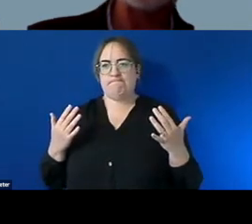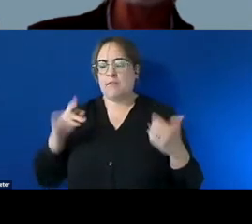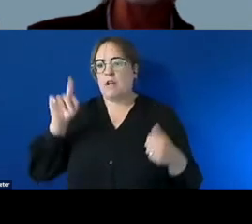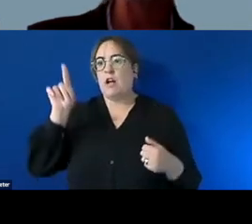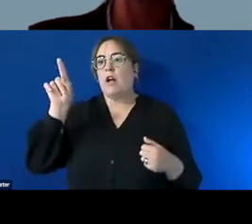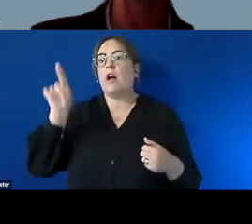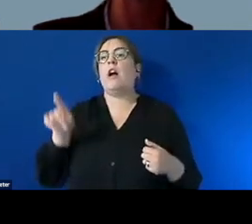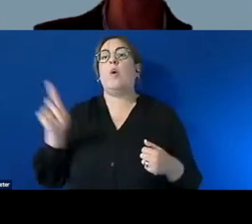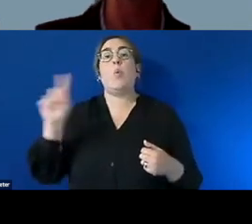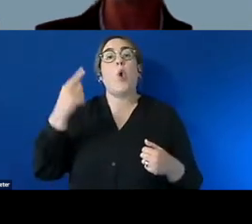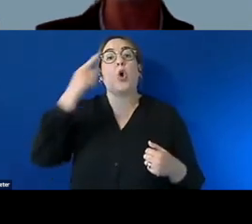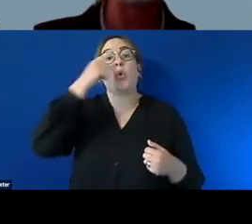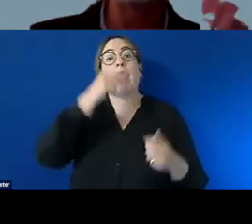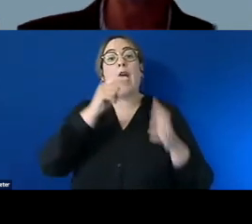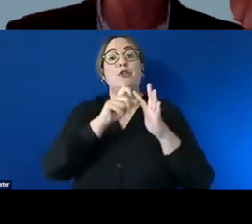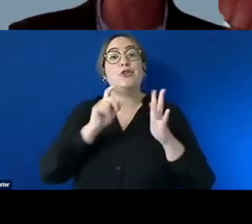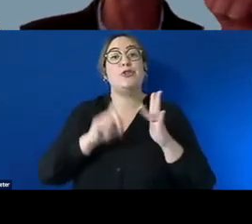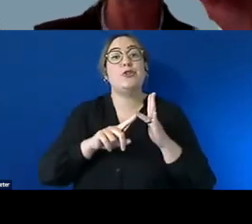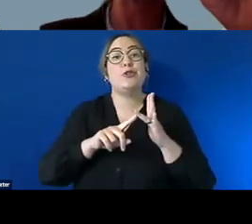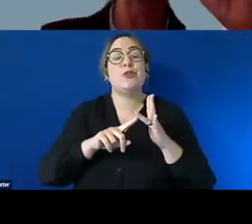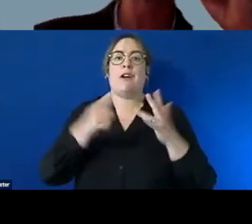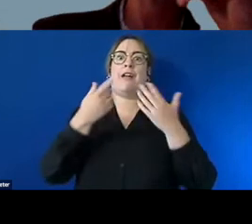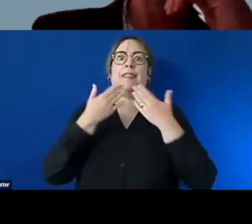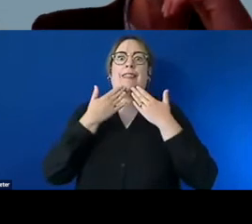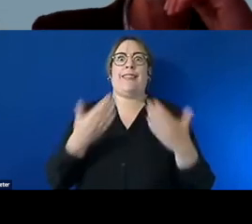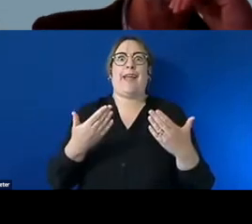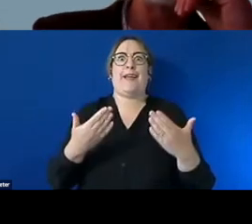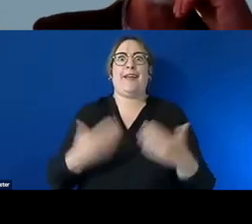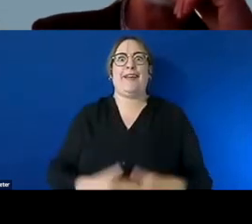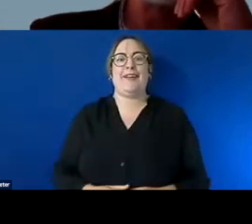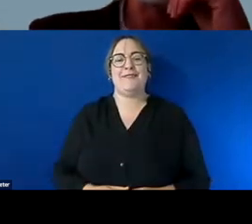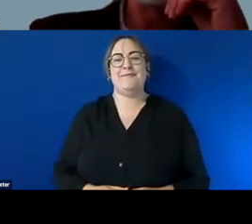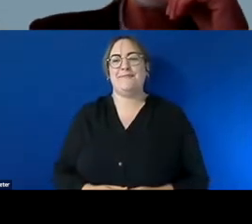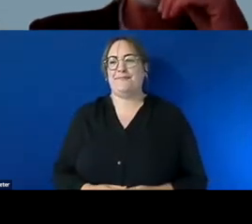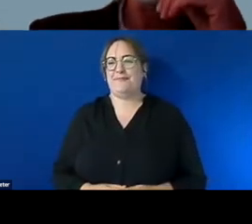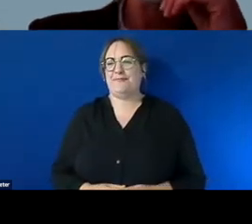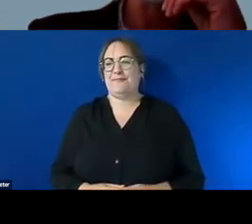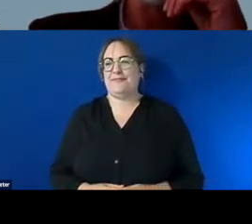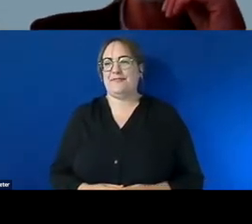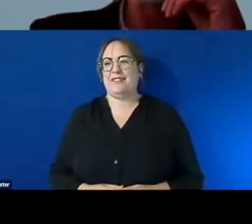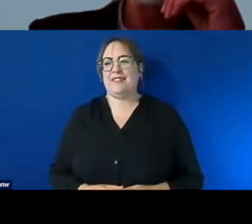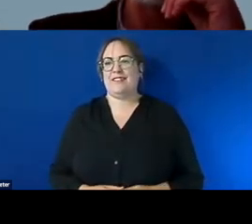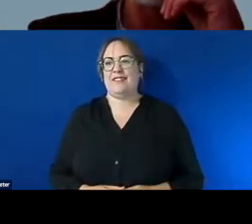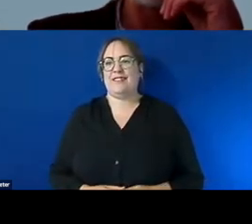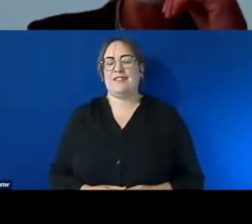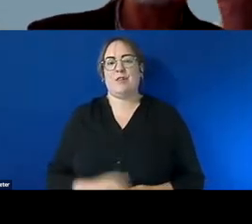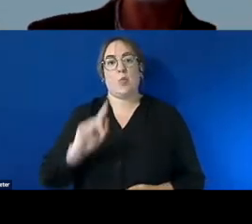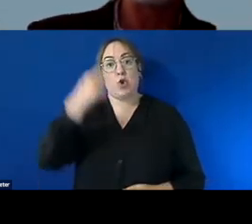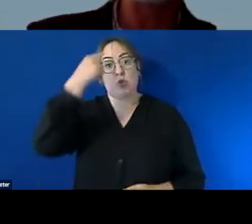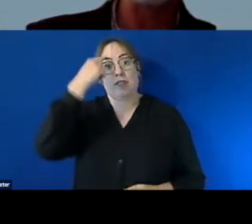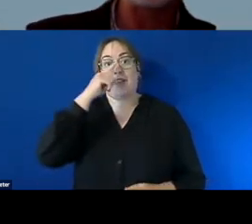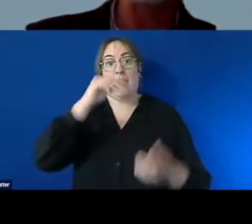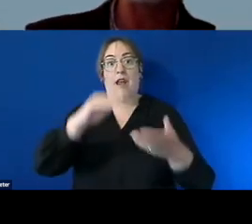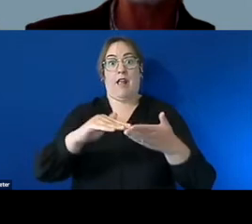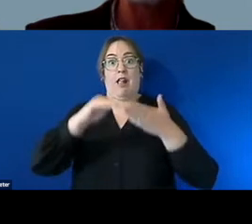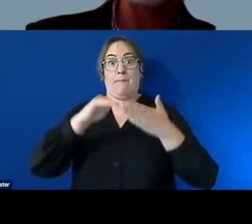about uh what people can do thank you whoever just put that up there uh what people could could do to help or what do you think could help and it was